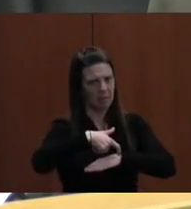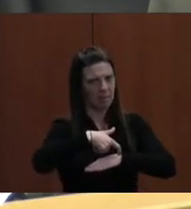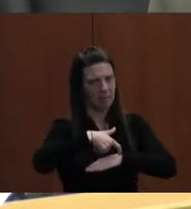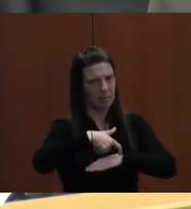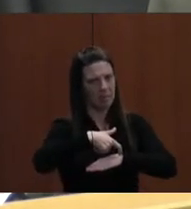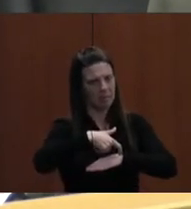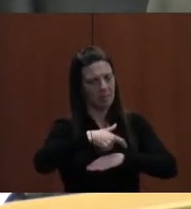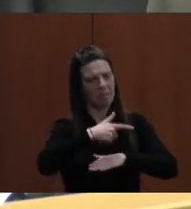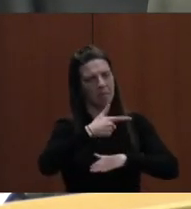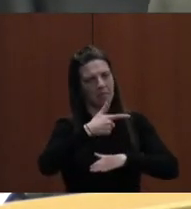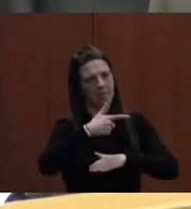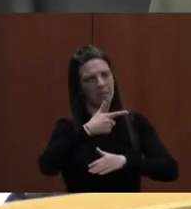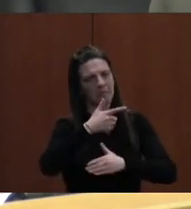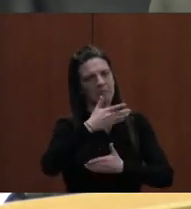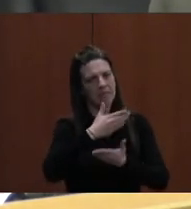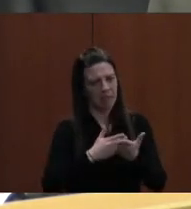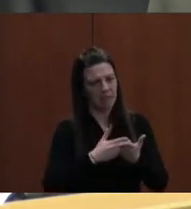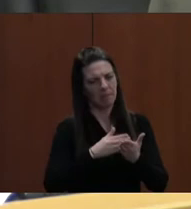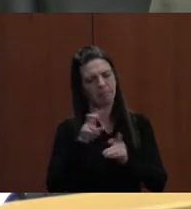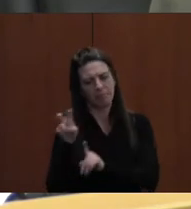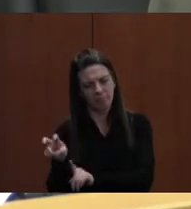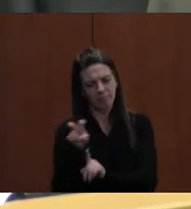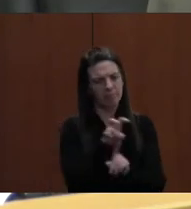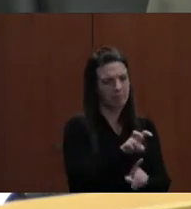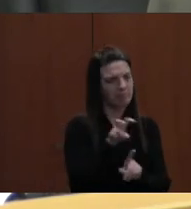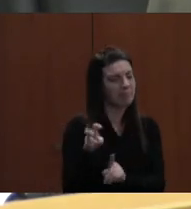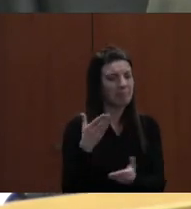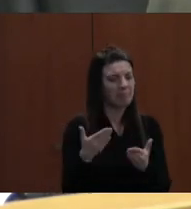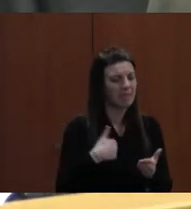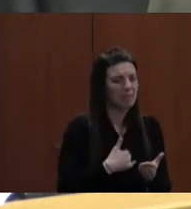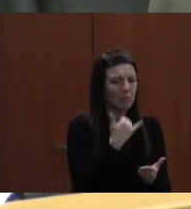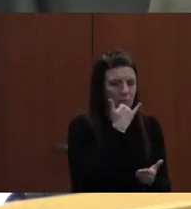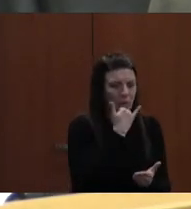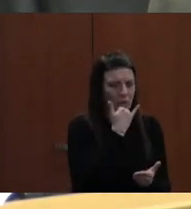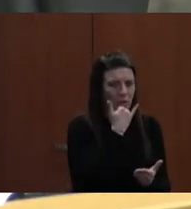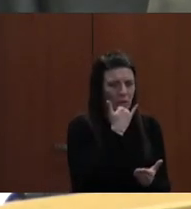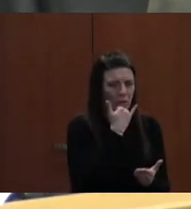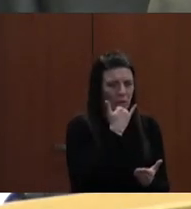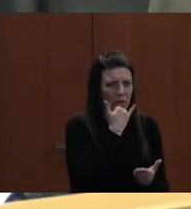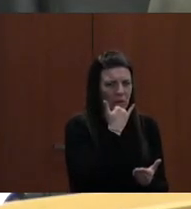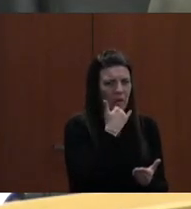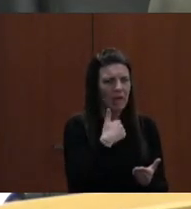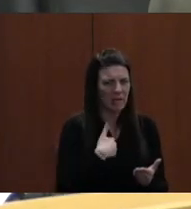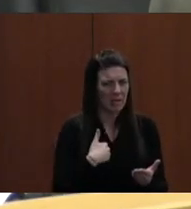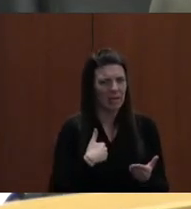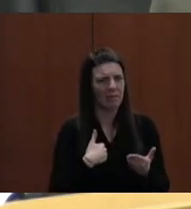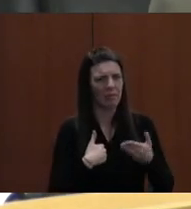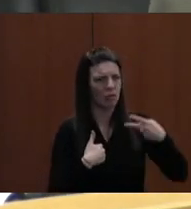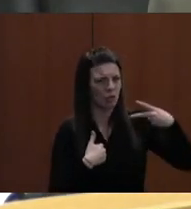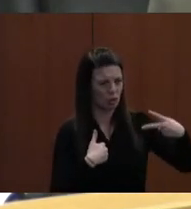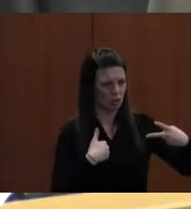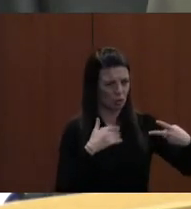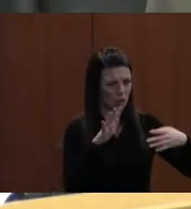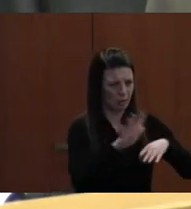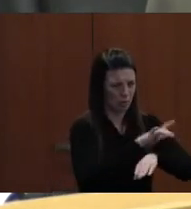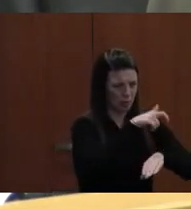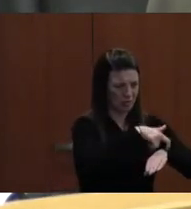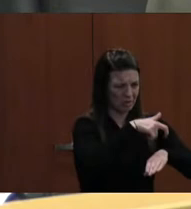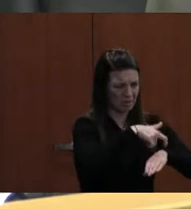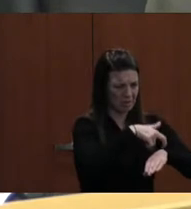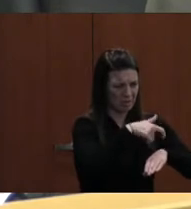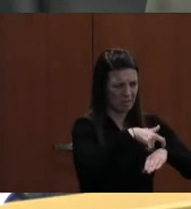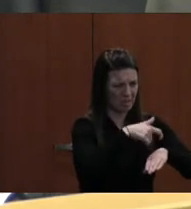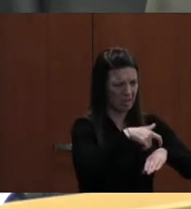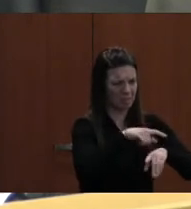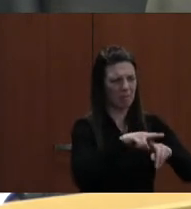half-time. I could have this wrong, but I think I'm pretty close to this. And then we have two full-time counselors that split between four